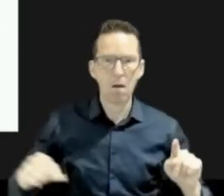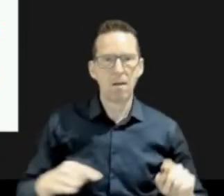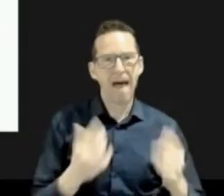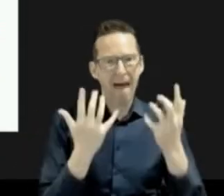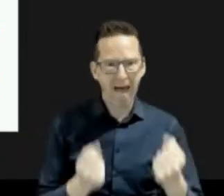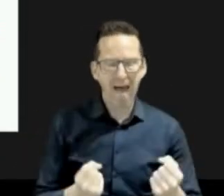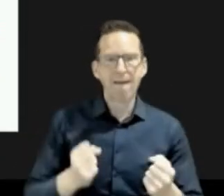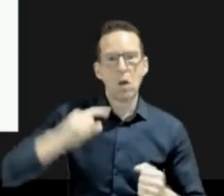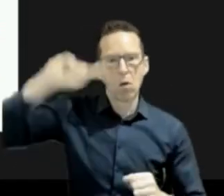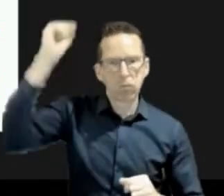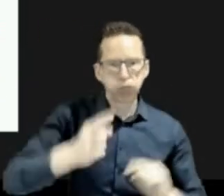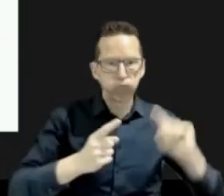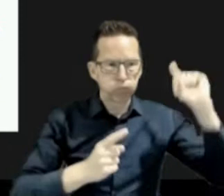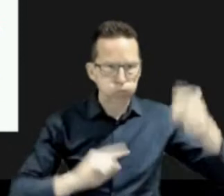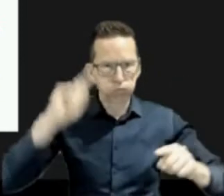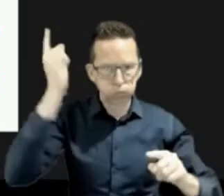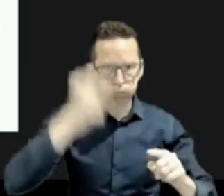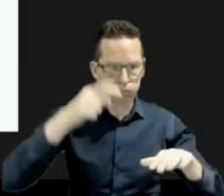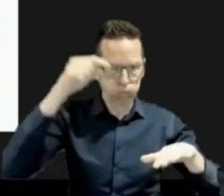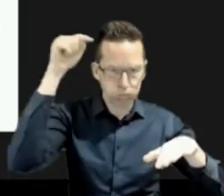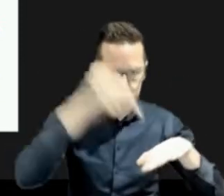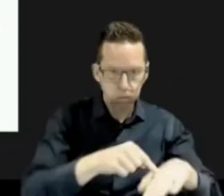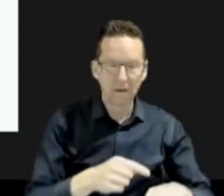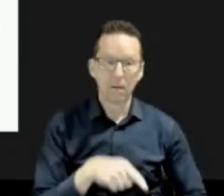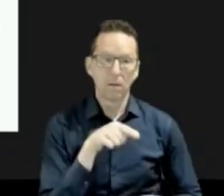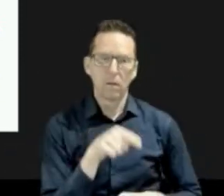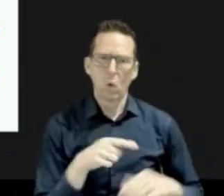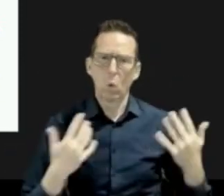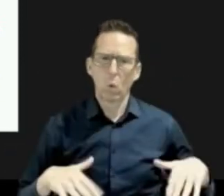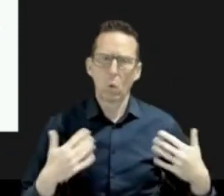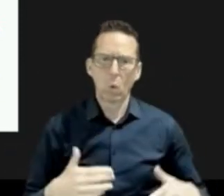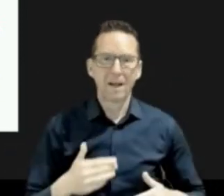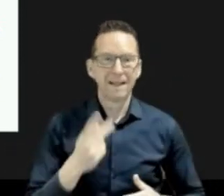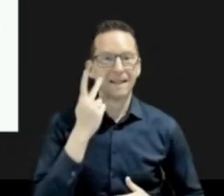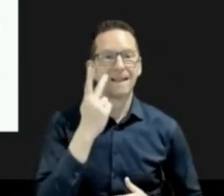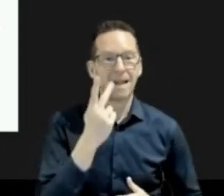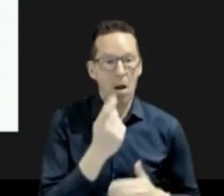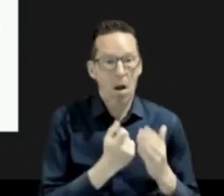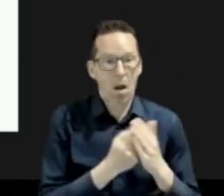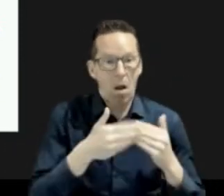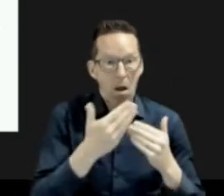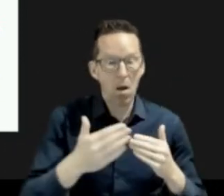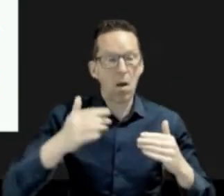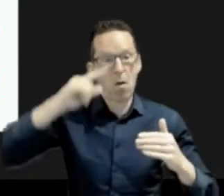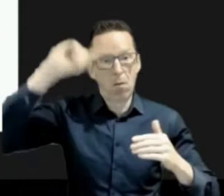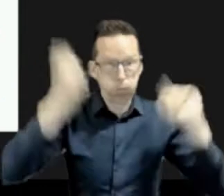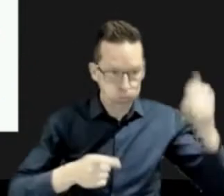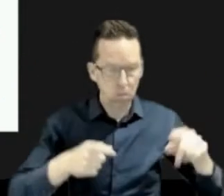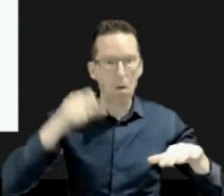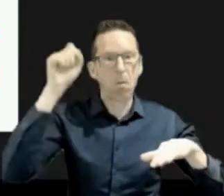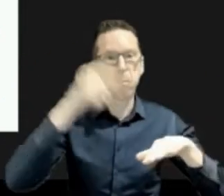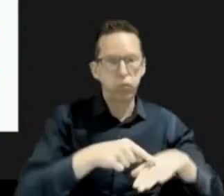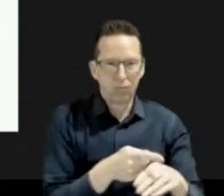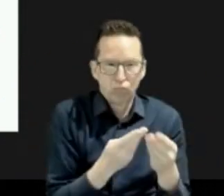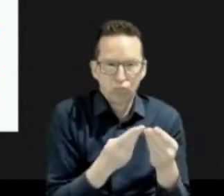These handful of days are the most critical because they are associated with the majority of impacts from wildfires. Our biggest